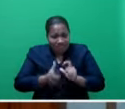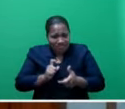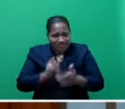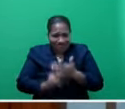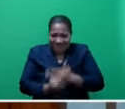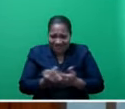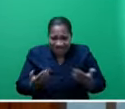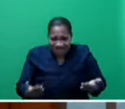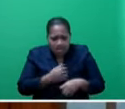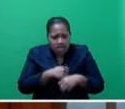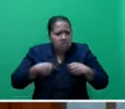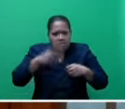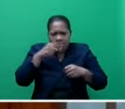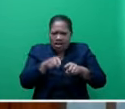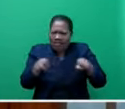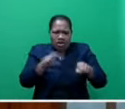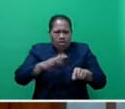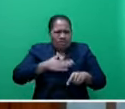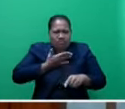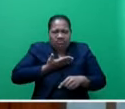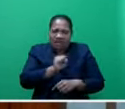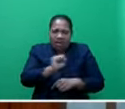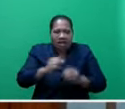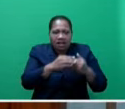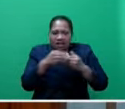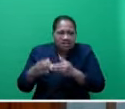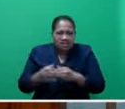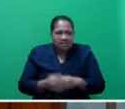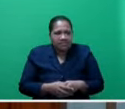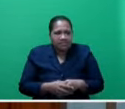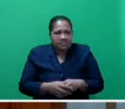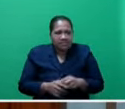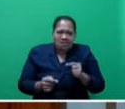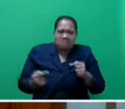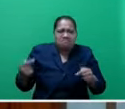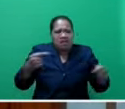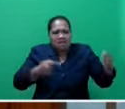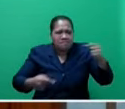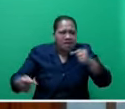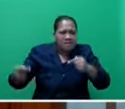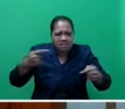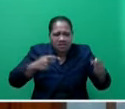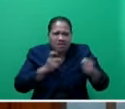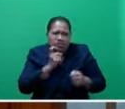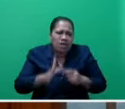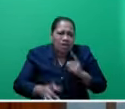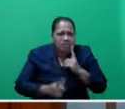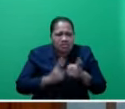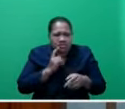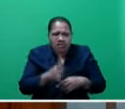our people are not interested in their leaders shouting at each other across the floor, swearing at one another,